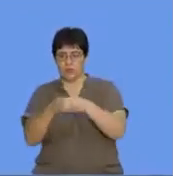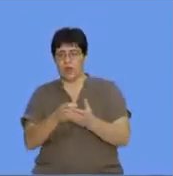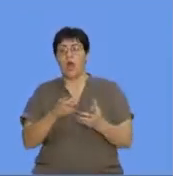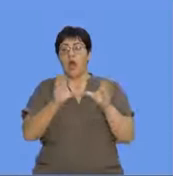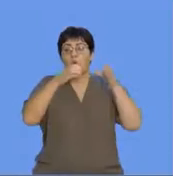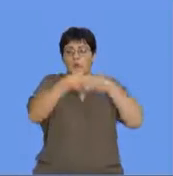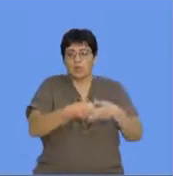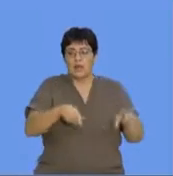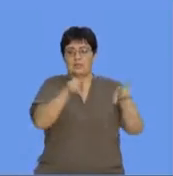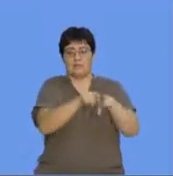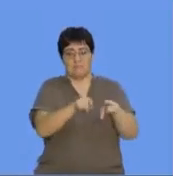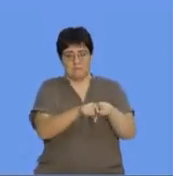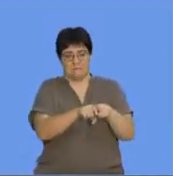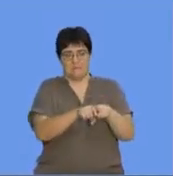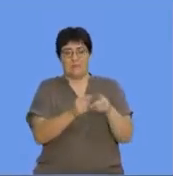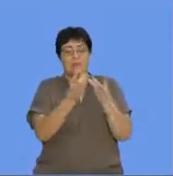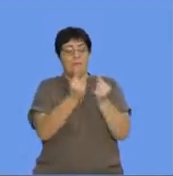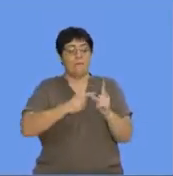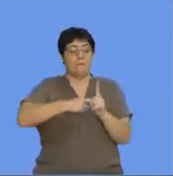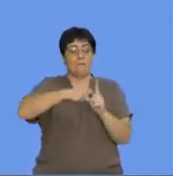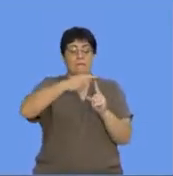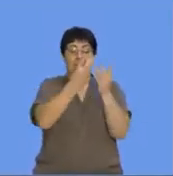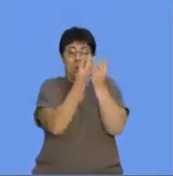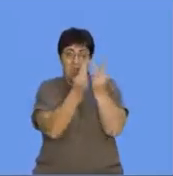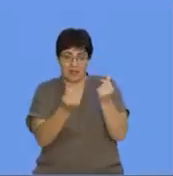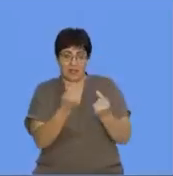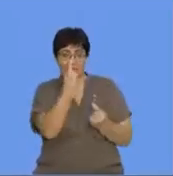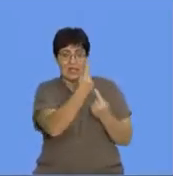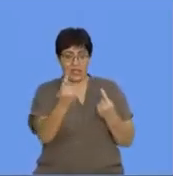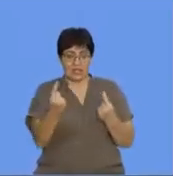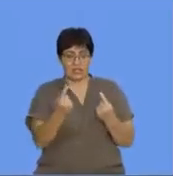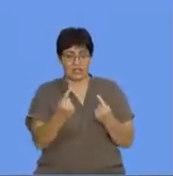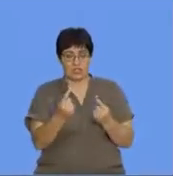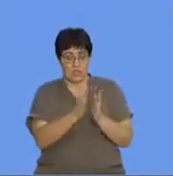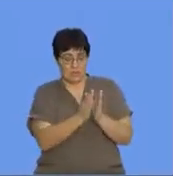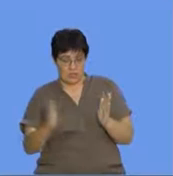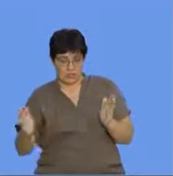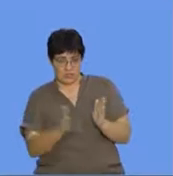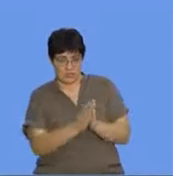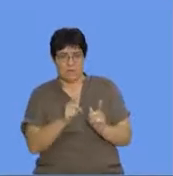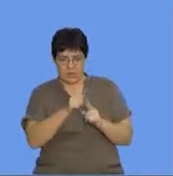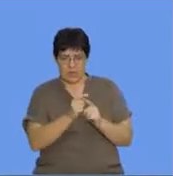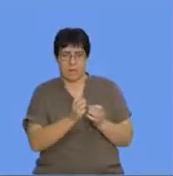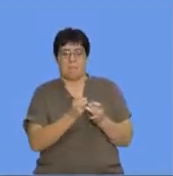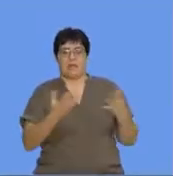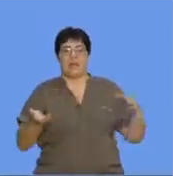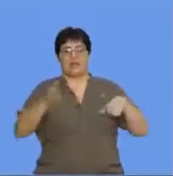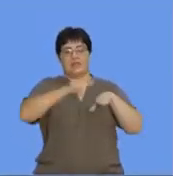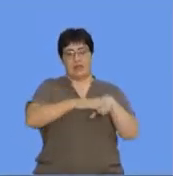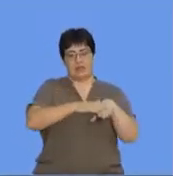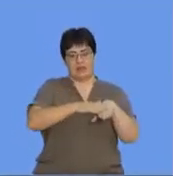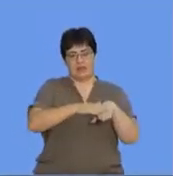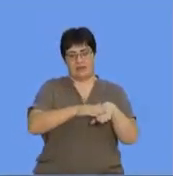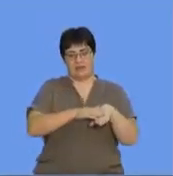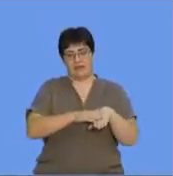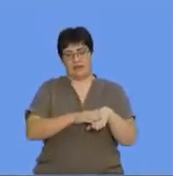realize that their melting point for each of the periods is actually comparatively greater than the elements within